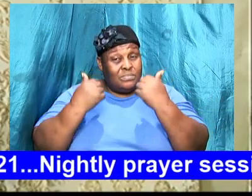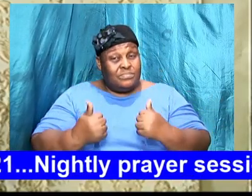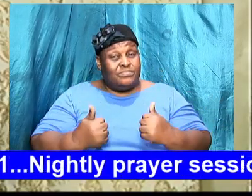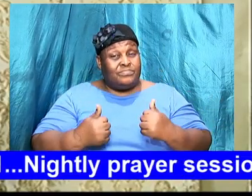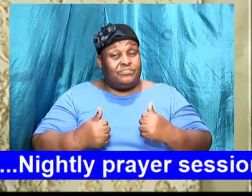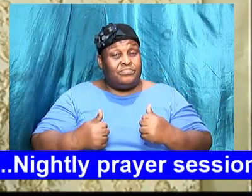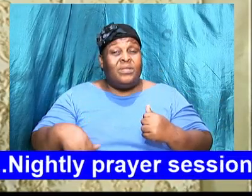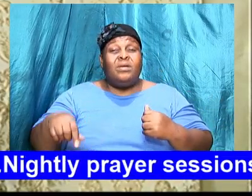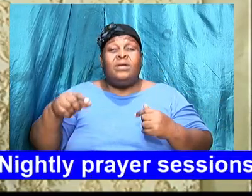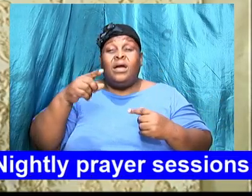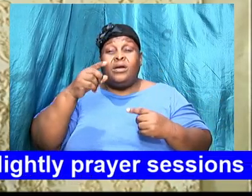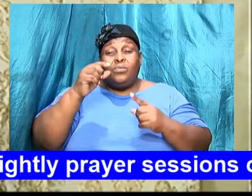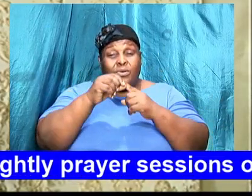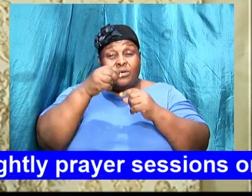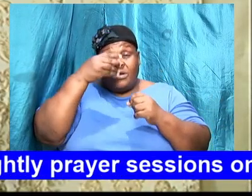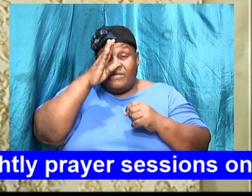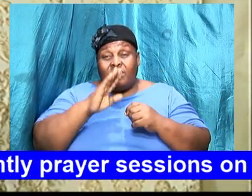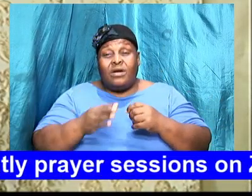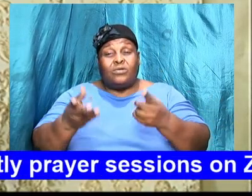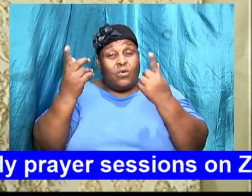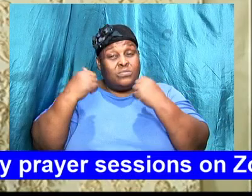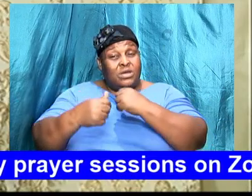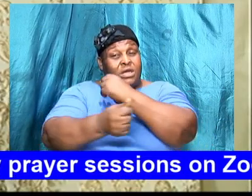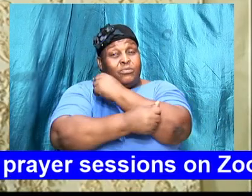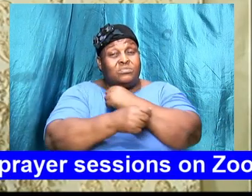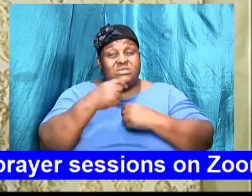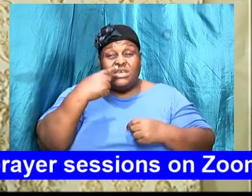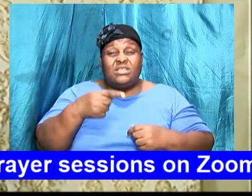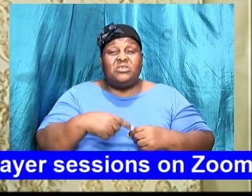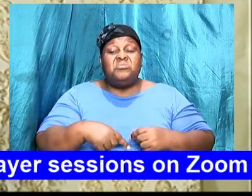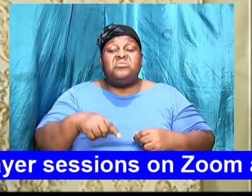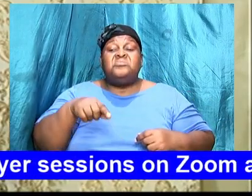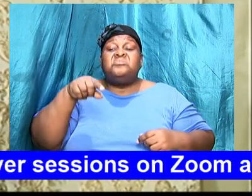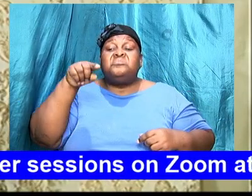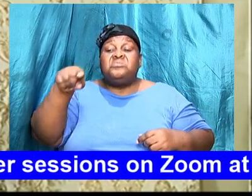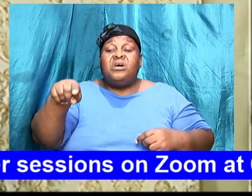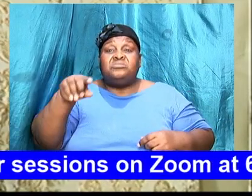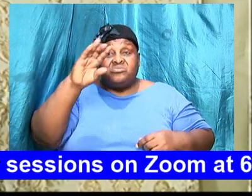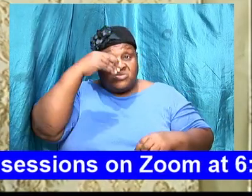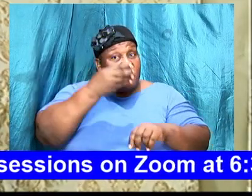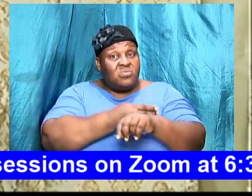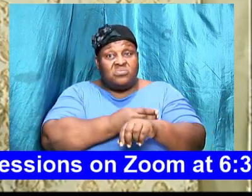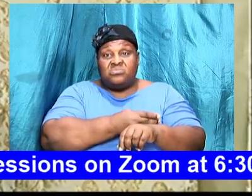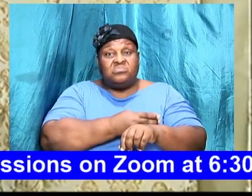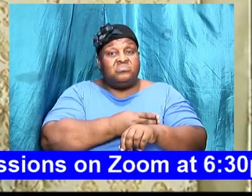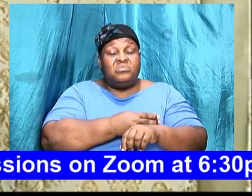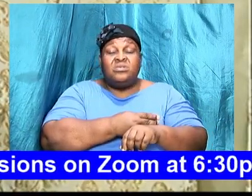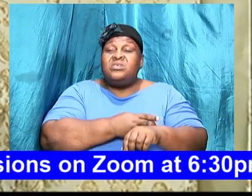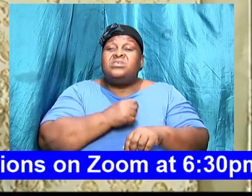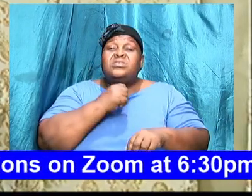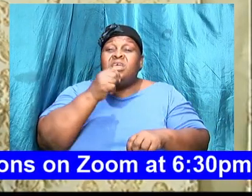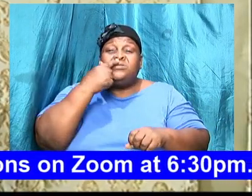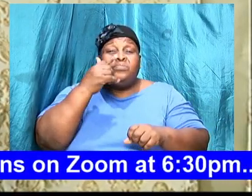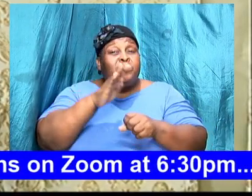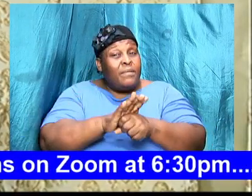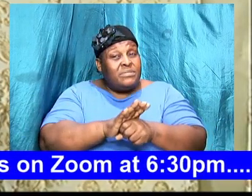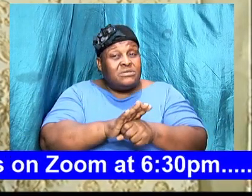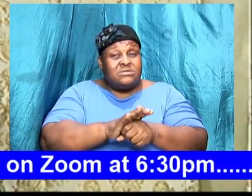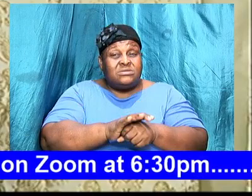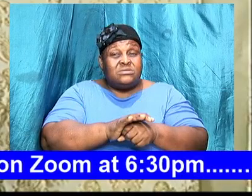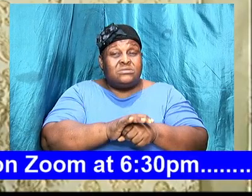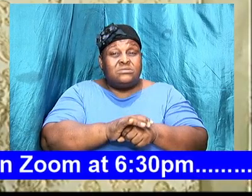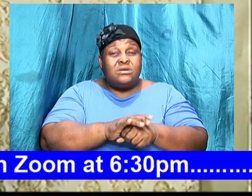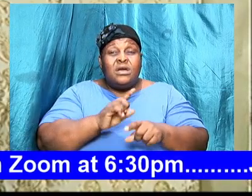unto him saying this one shall not be than here but the one who will come from your own